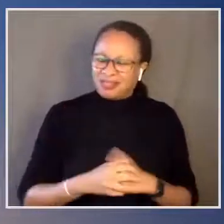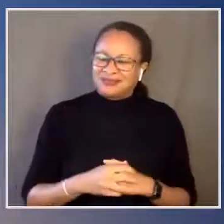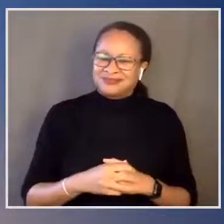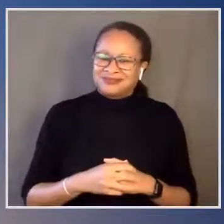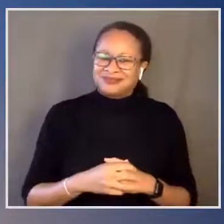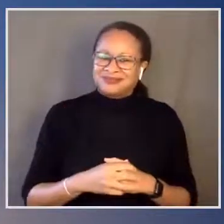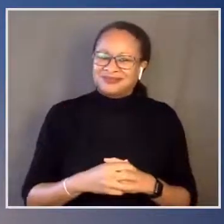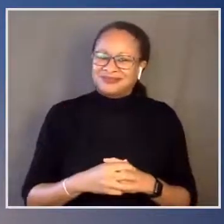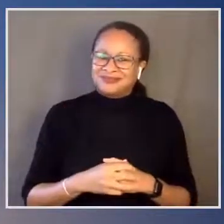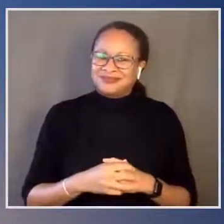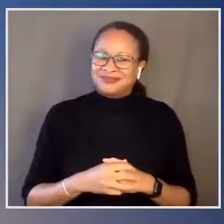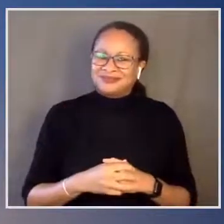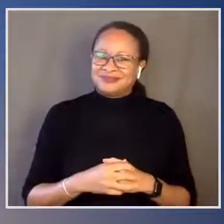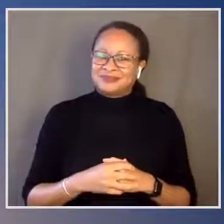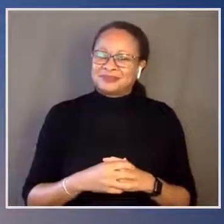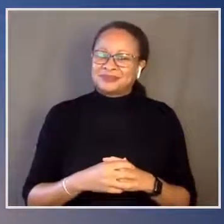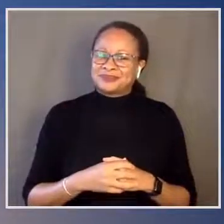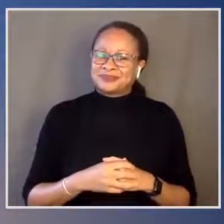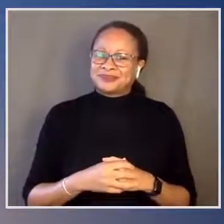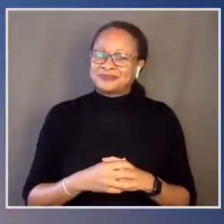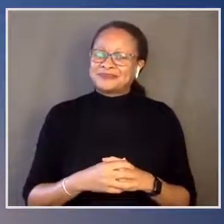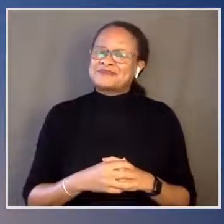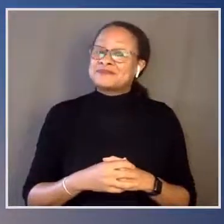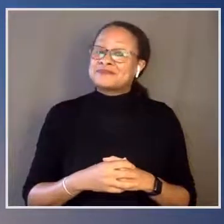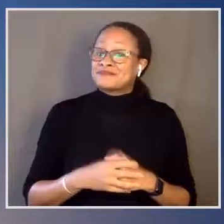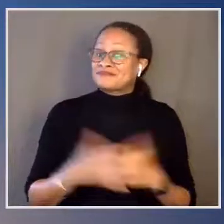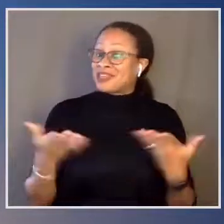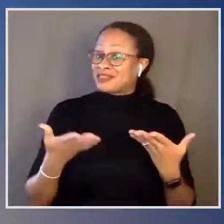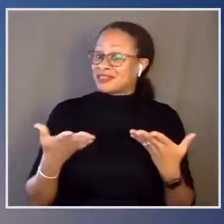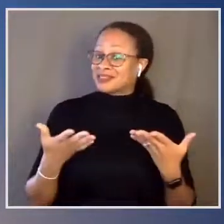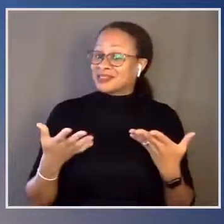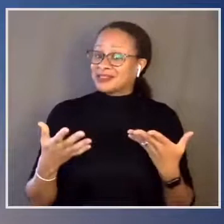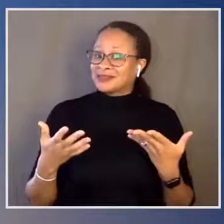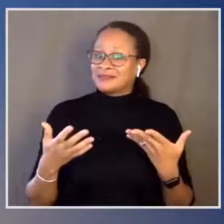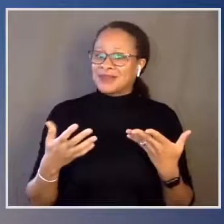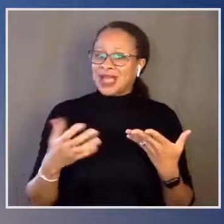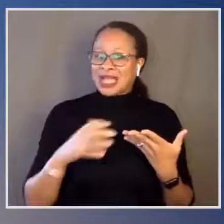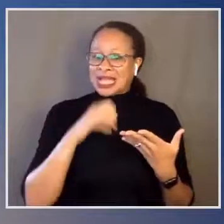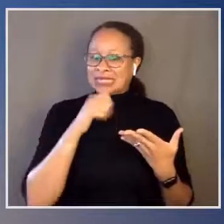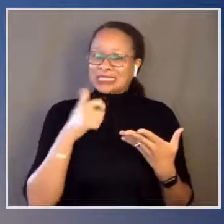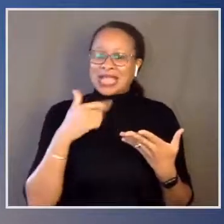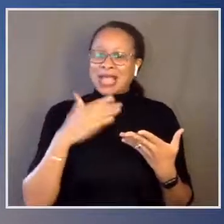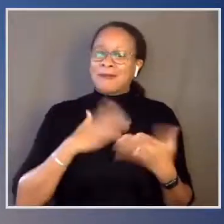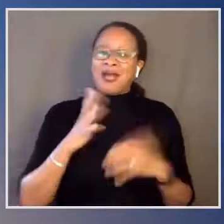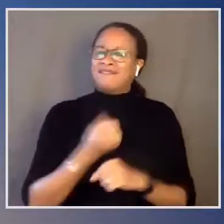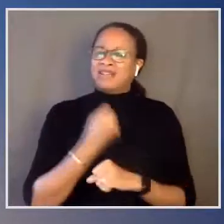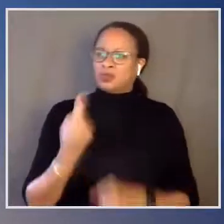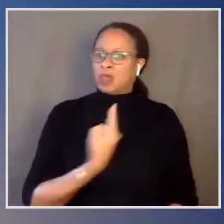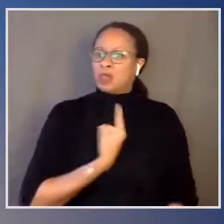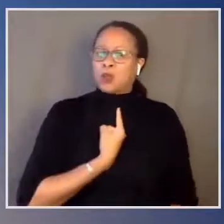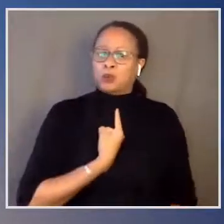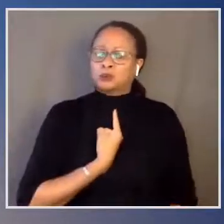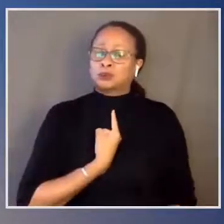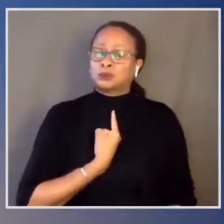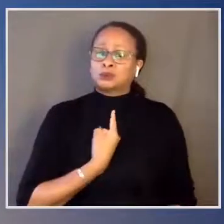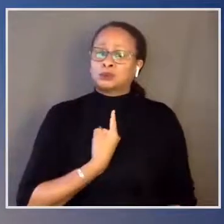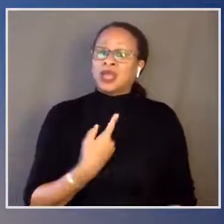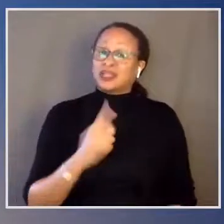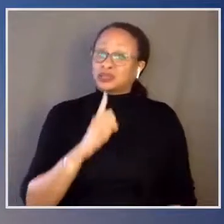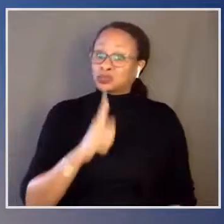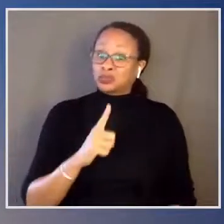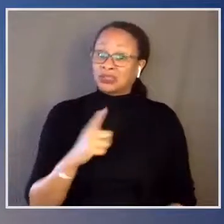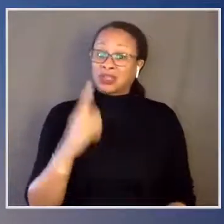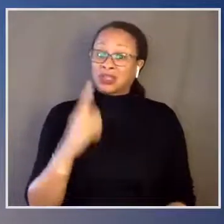But this will not be my victory alone or our victory alone. It will be a victory for the American people,